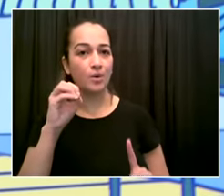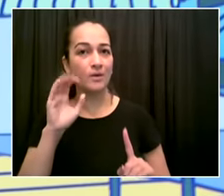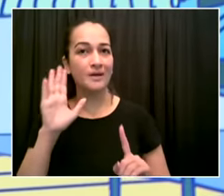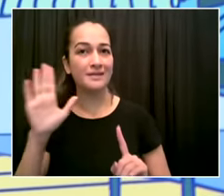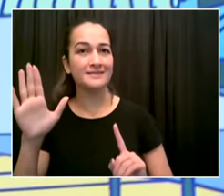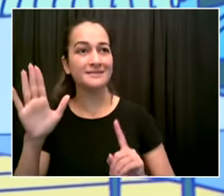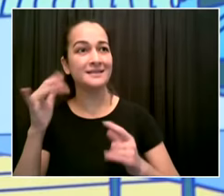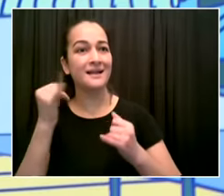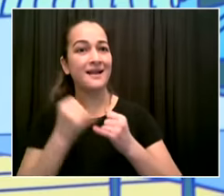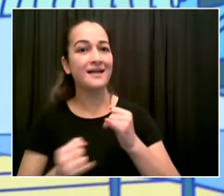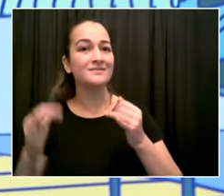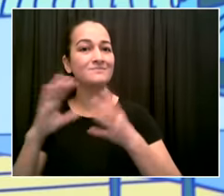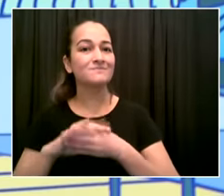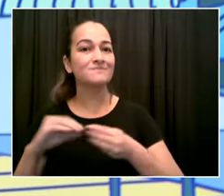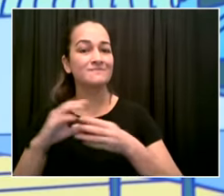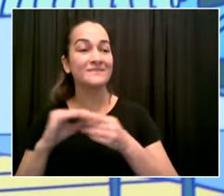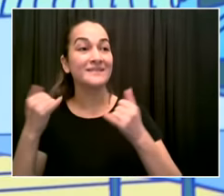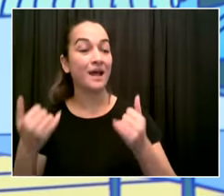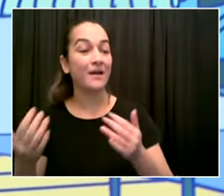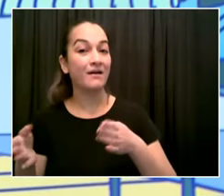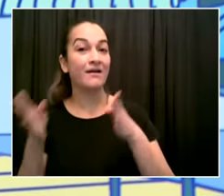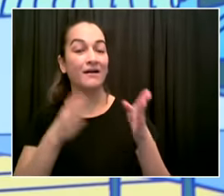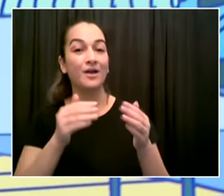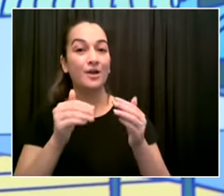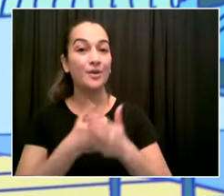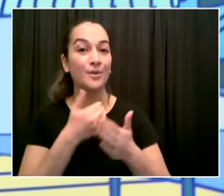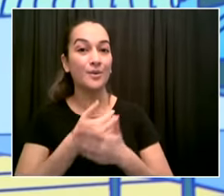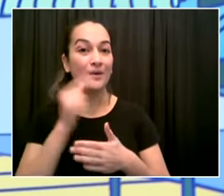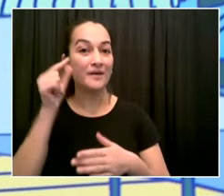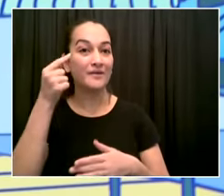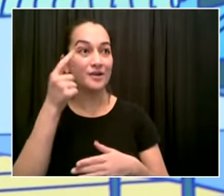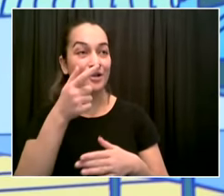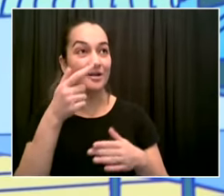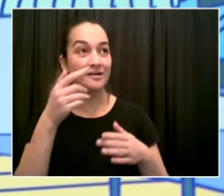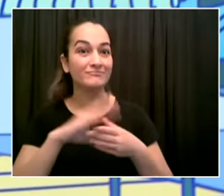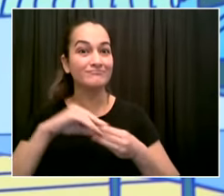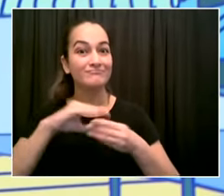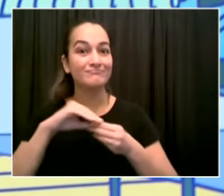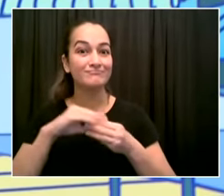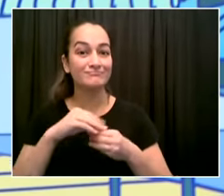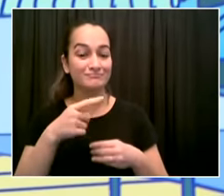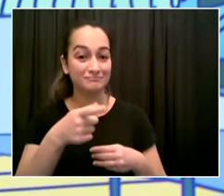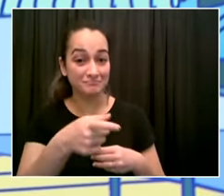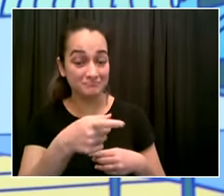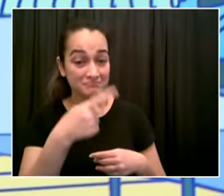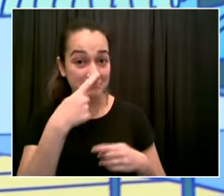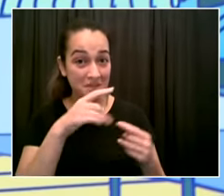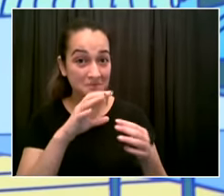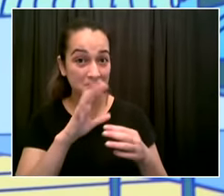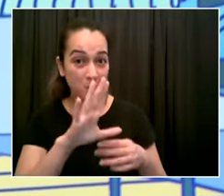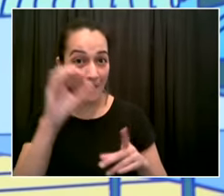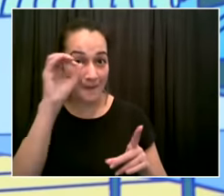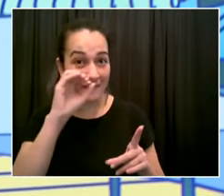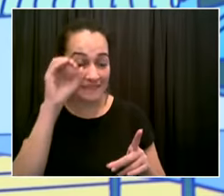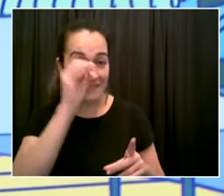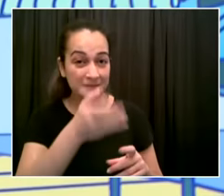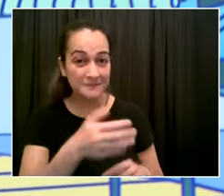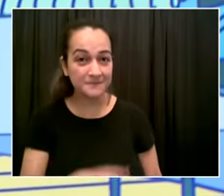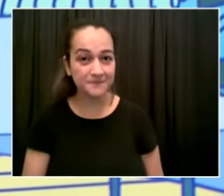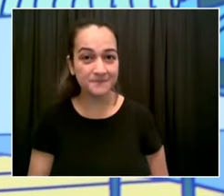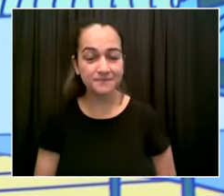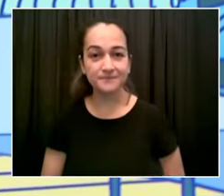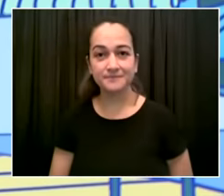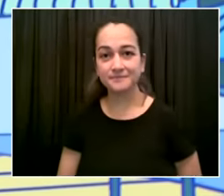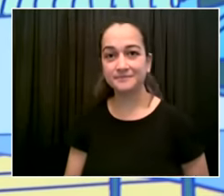and it's a very sad chapter and and you know there could have been so much good and instead we see the corrupting influence of